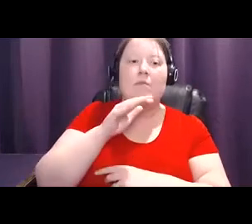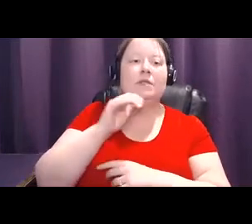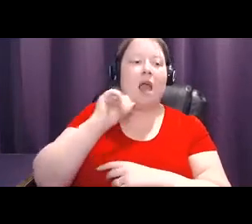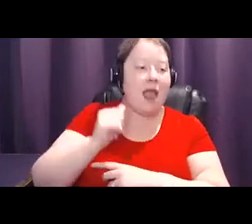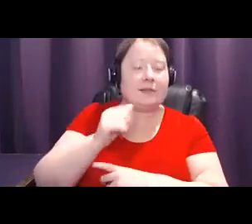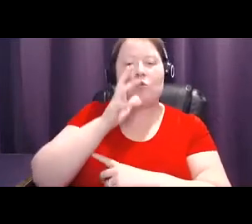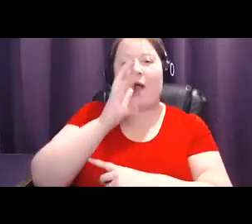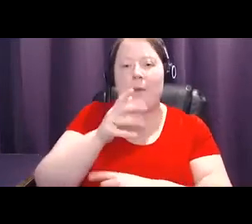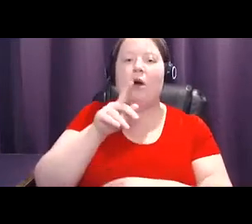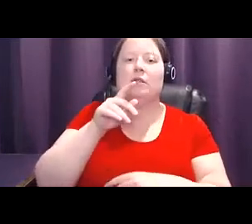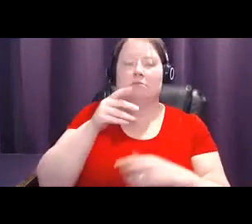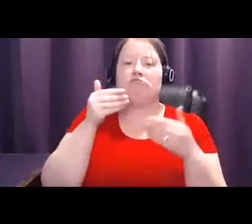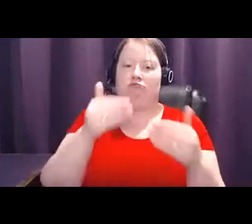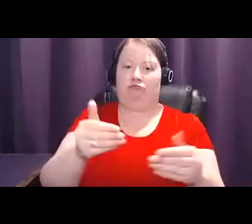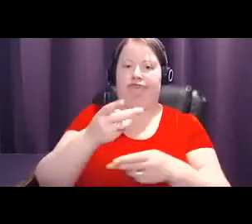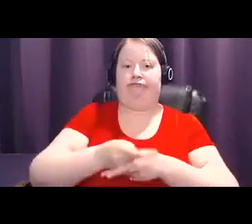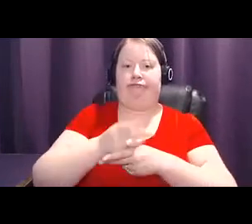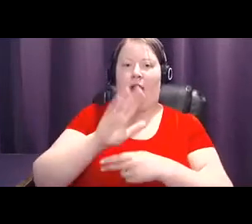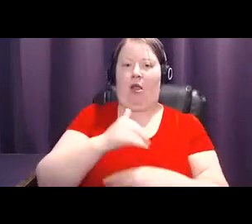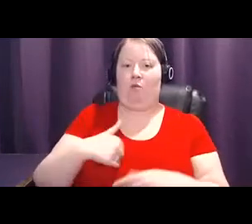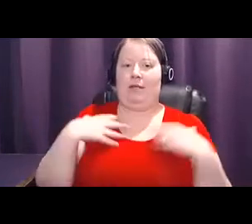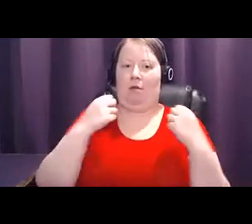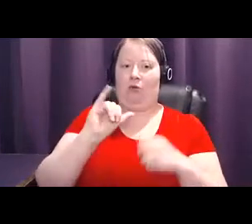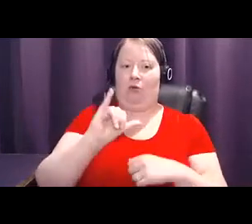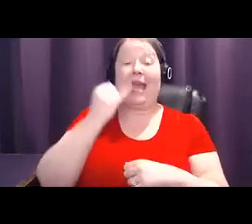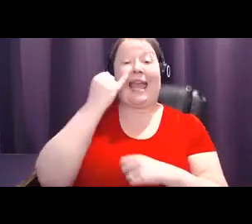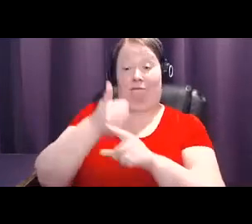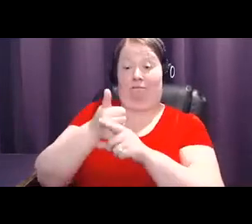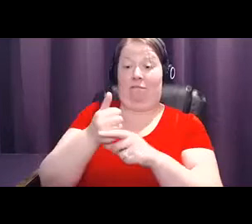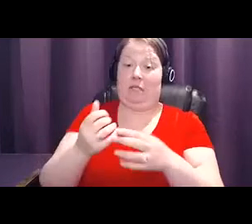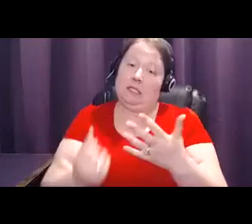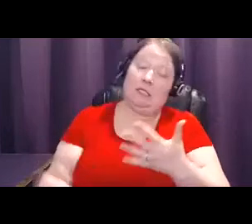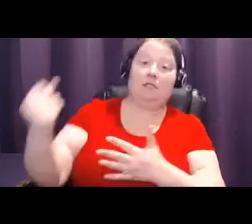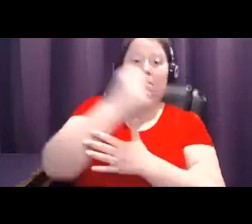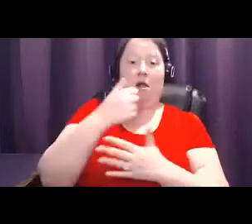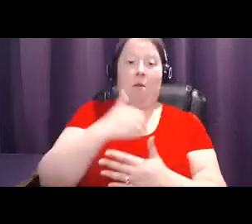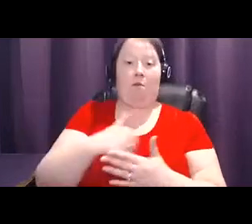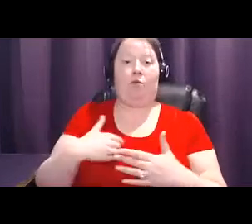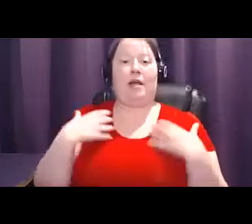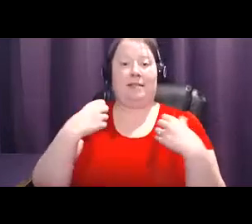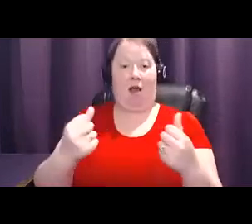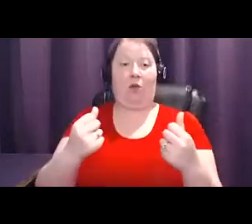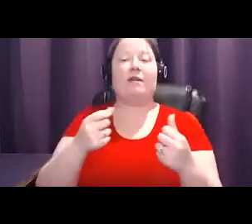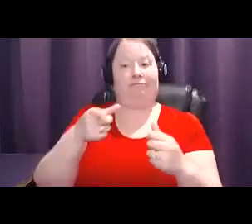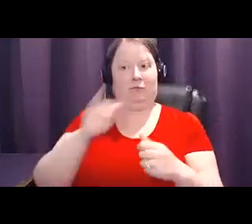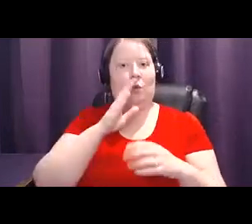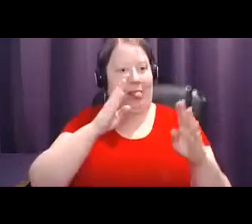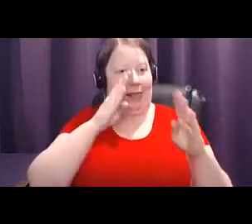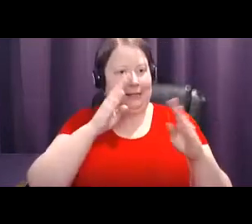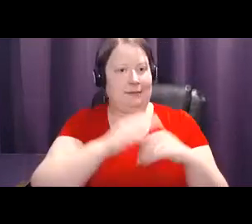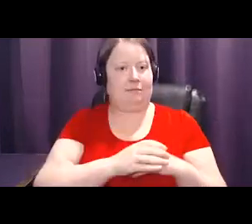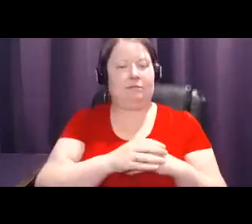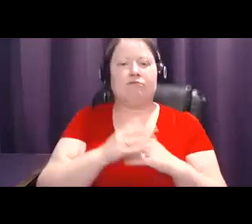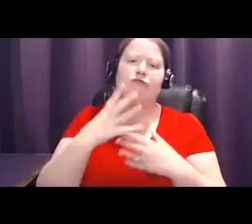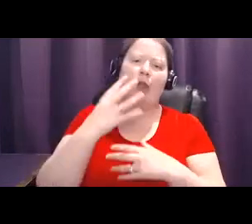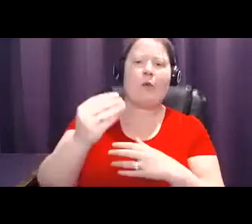If you make breast health a priority, they'll listen. Make their appointment. Take them to lunch. Make it happen. Just